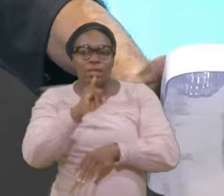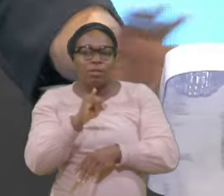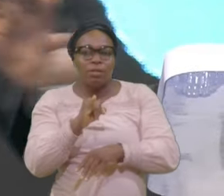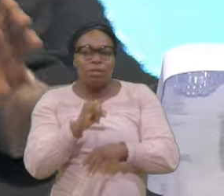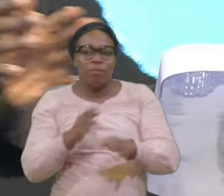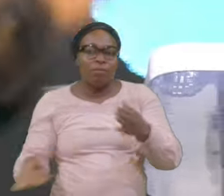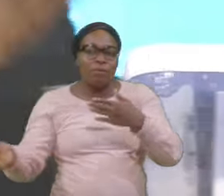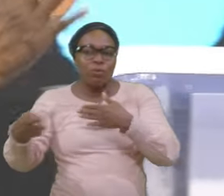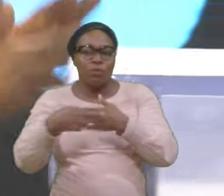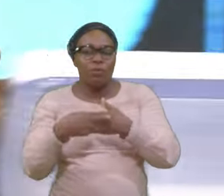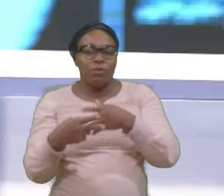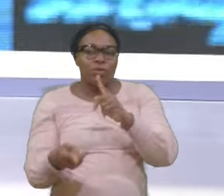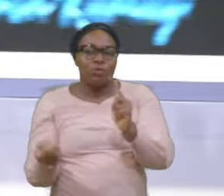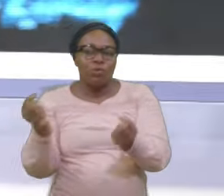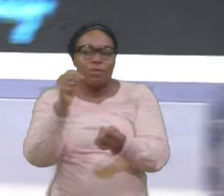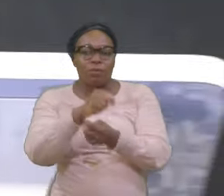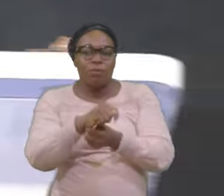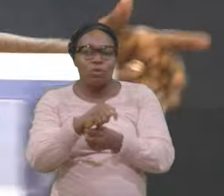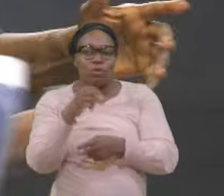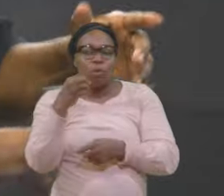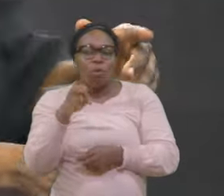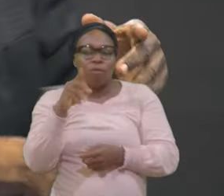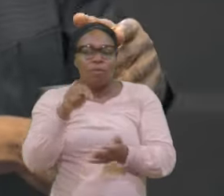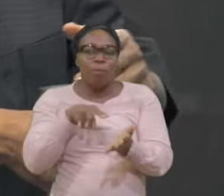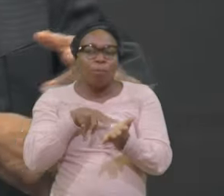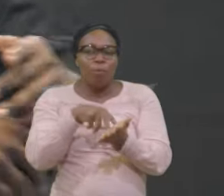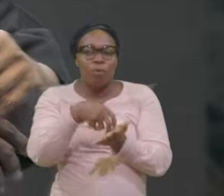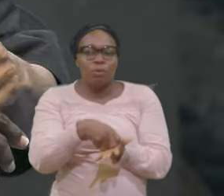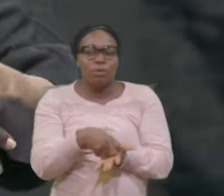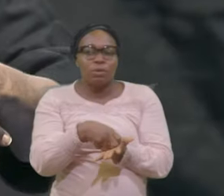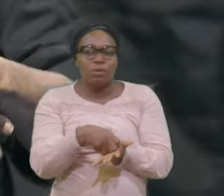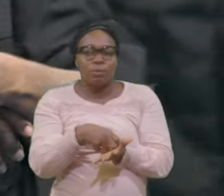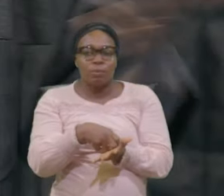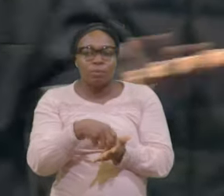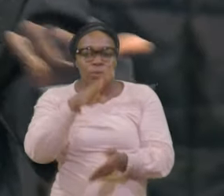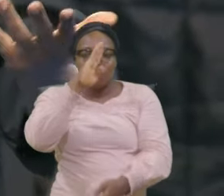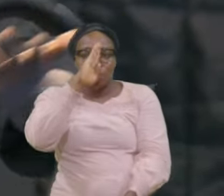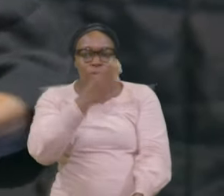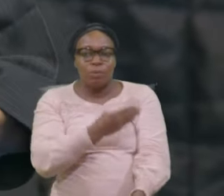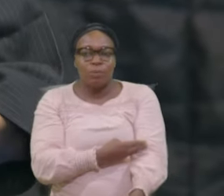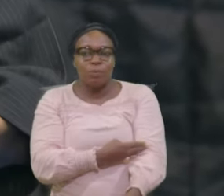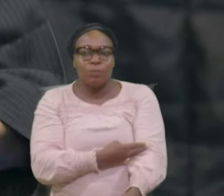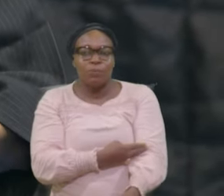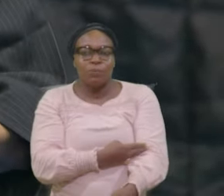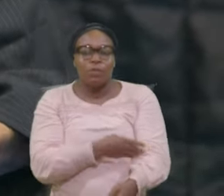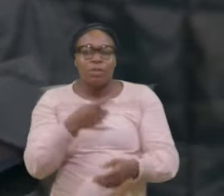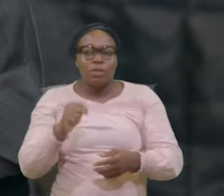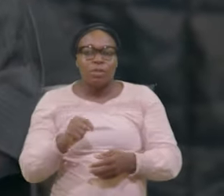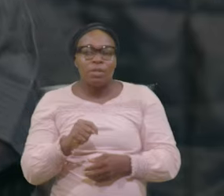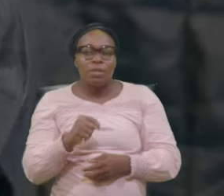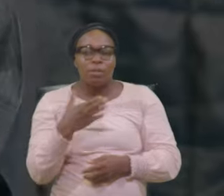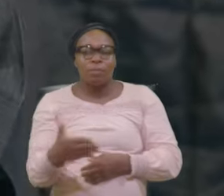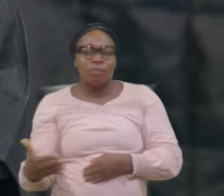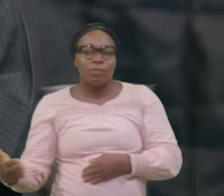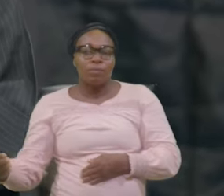of the prodigal The resource of heaven The